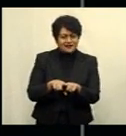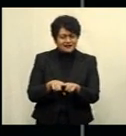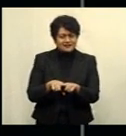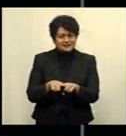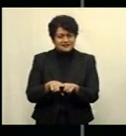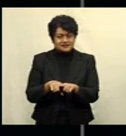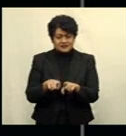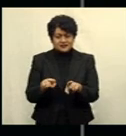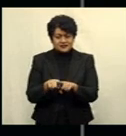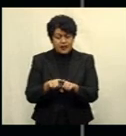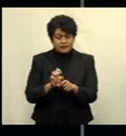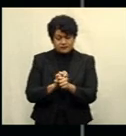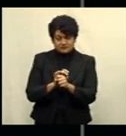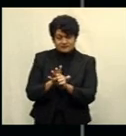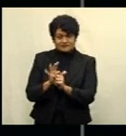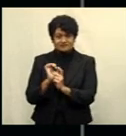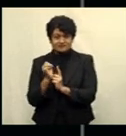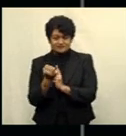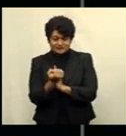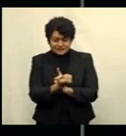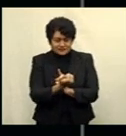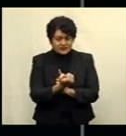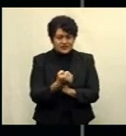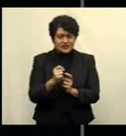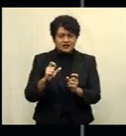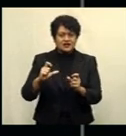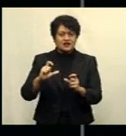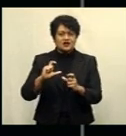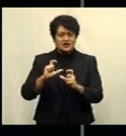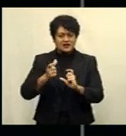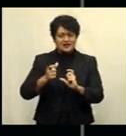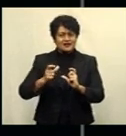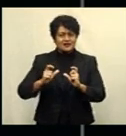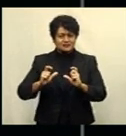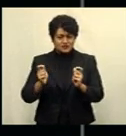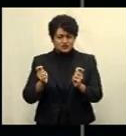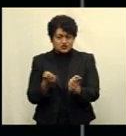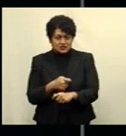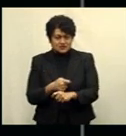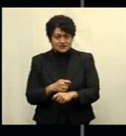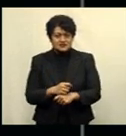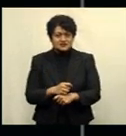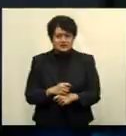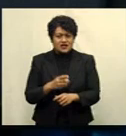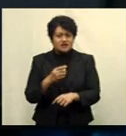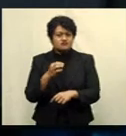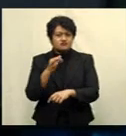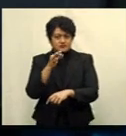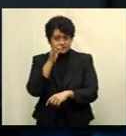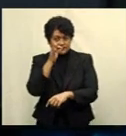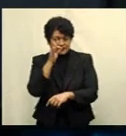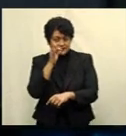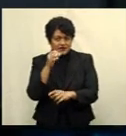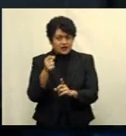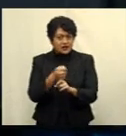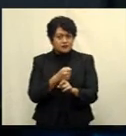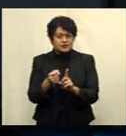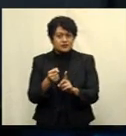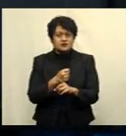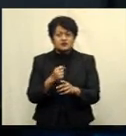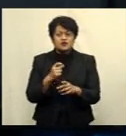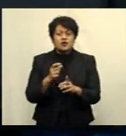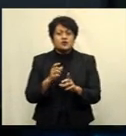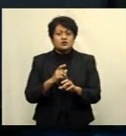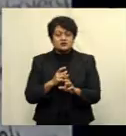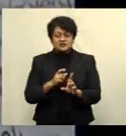country, such as COVID-19 crisis, climate change, and drug abuse. Jeshulal has more. The Kids Leader program series